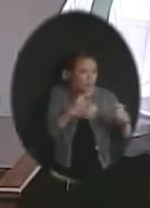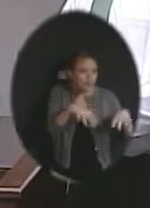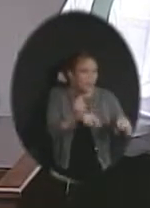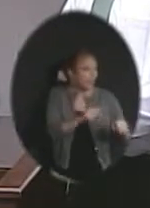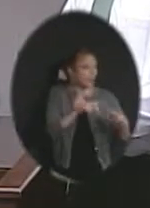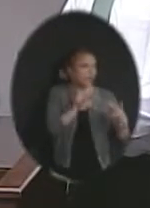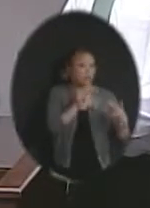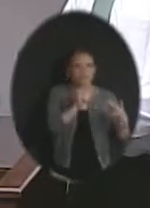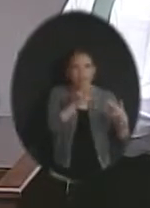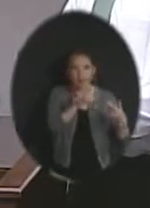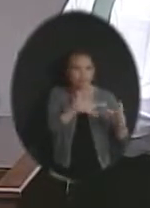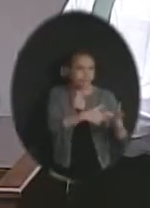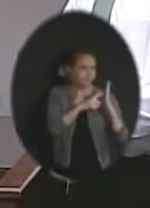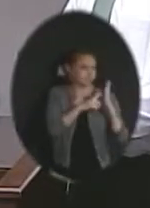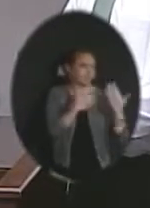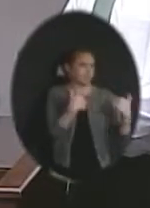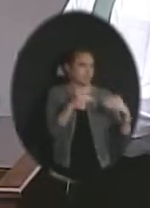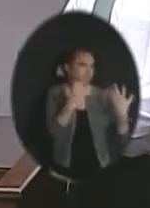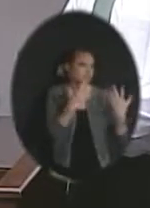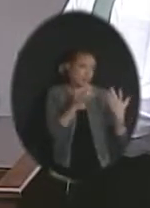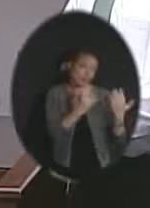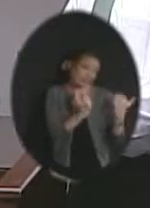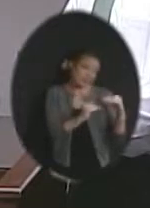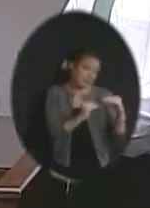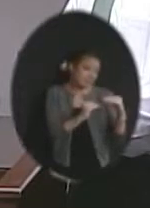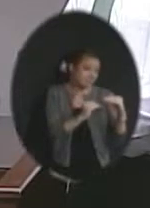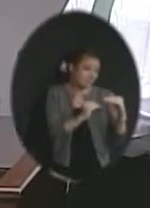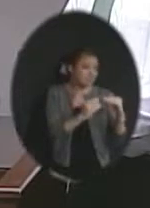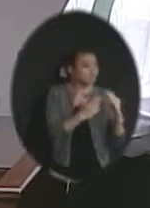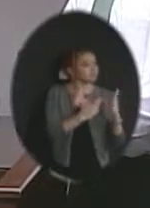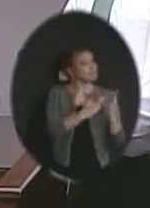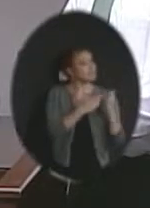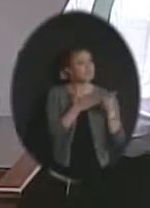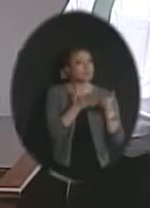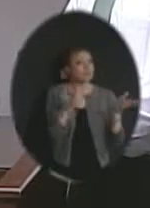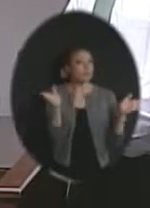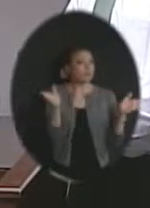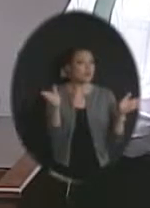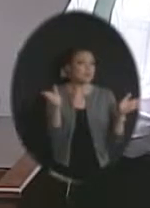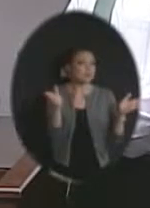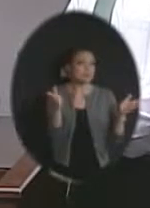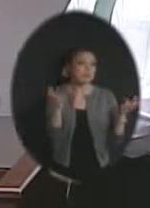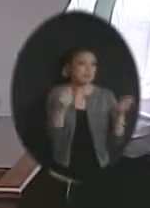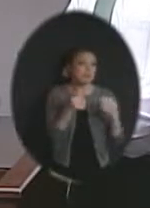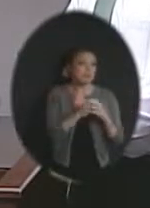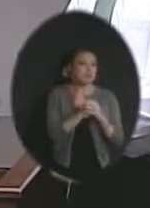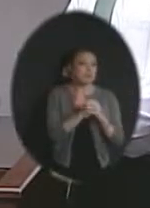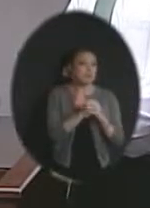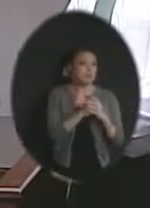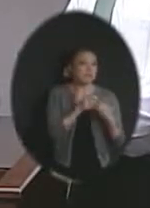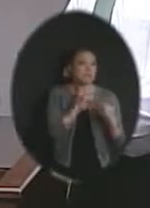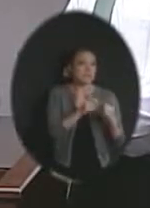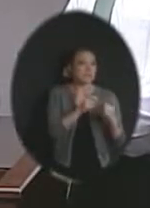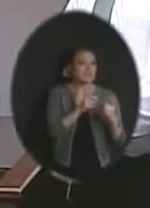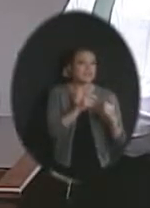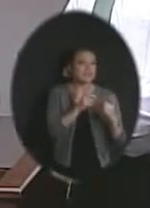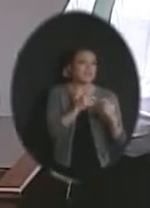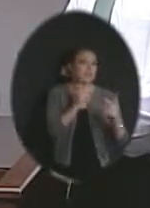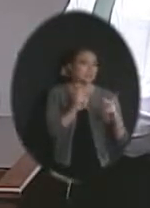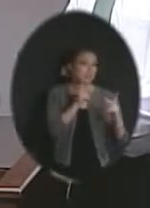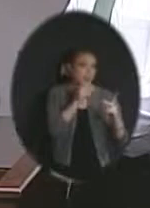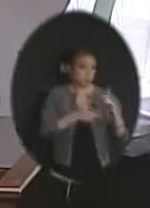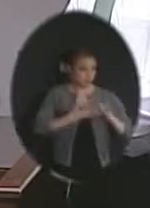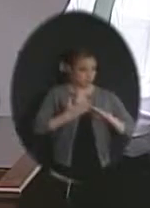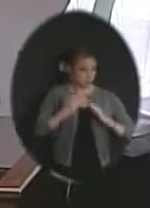just space that they require, and so that's some limitation. But in general, the facilitators do a very nice